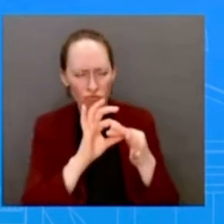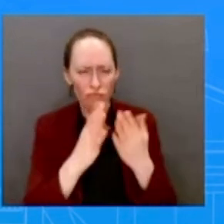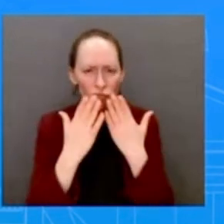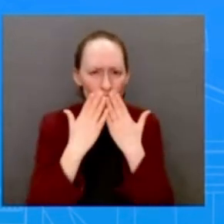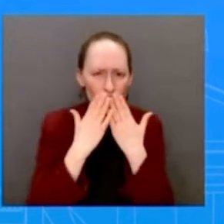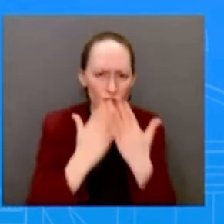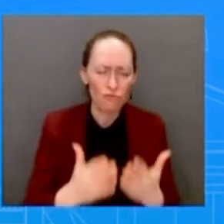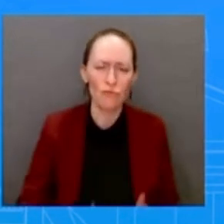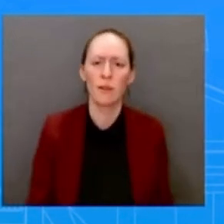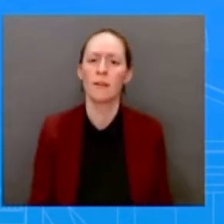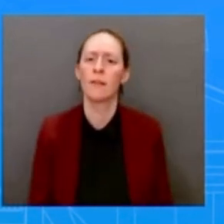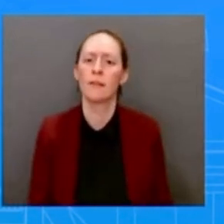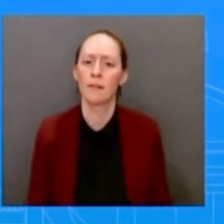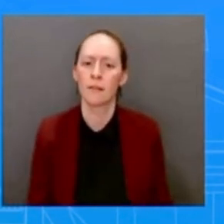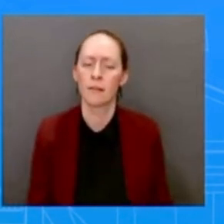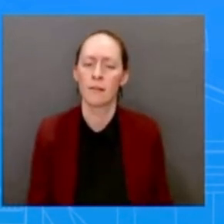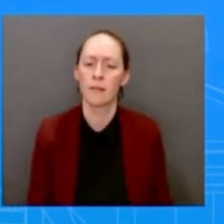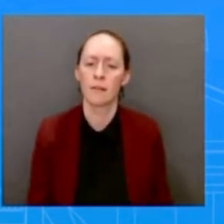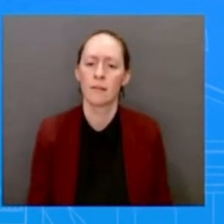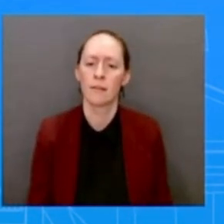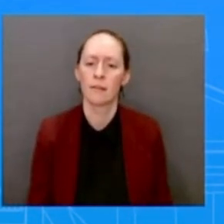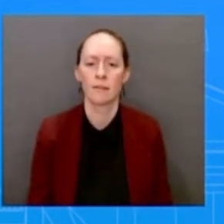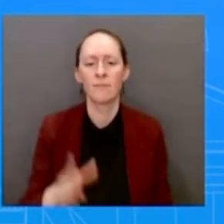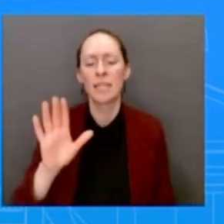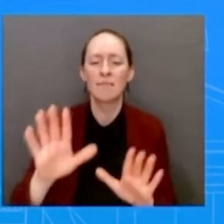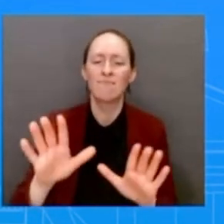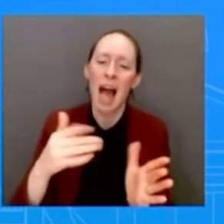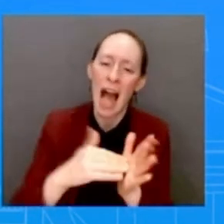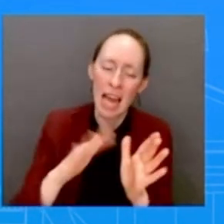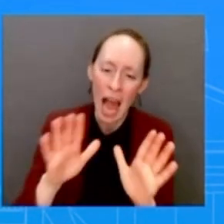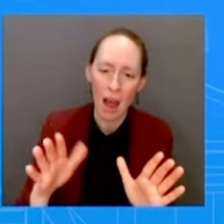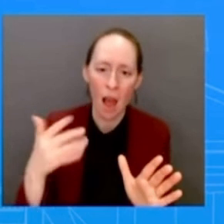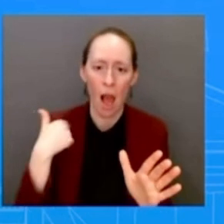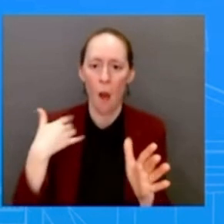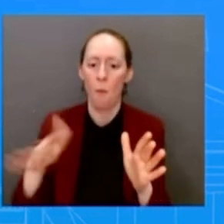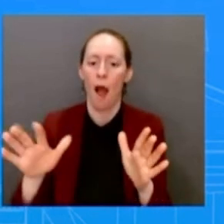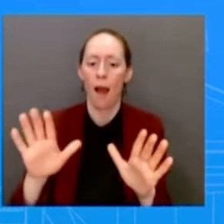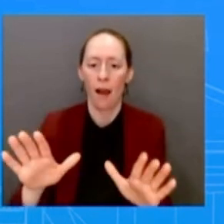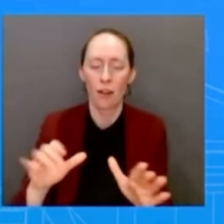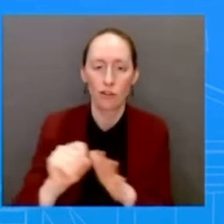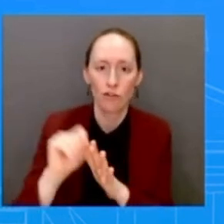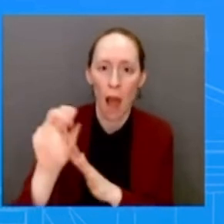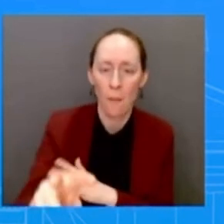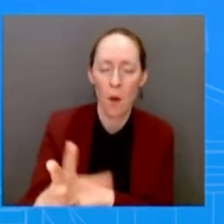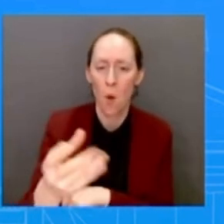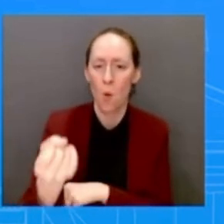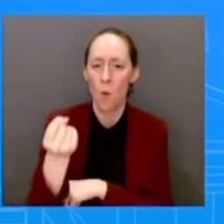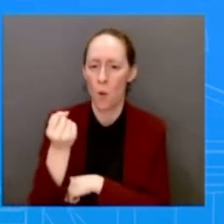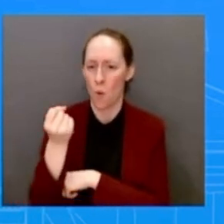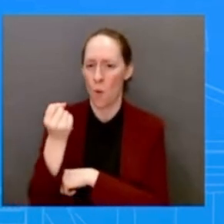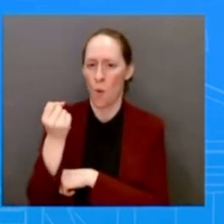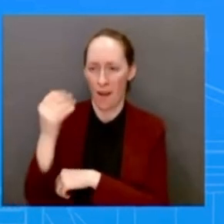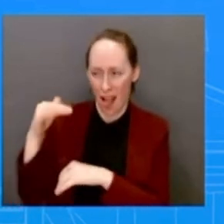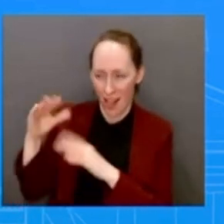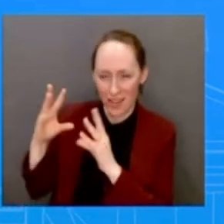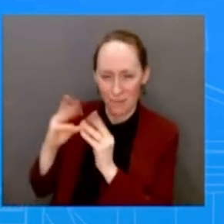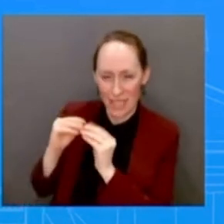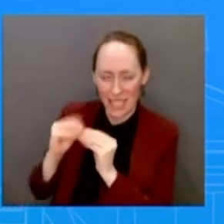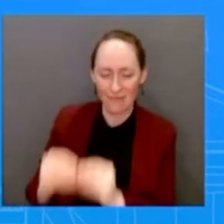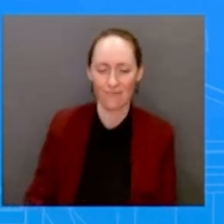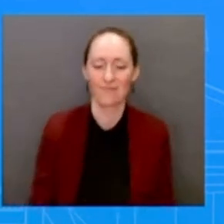him continue to do that. Again, I don't want to get ahead of what the agenda is going to be or what's going to be discussed with